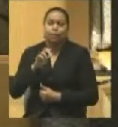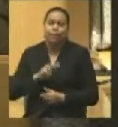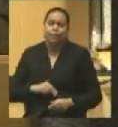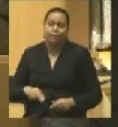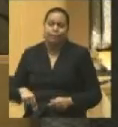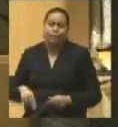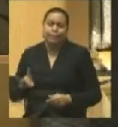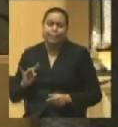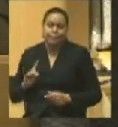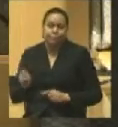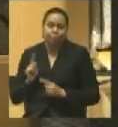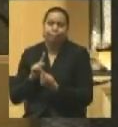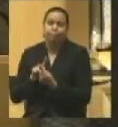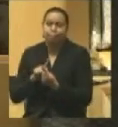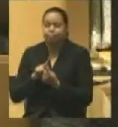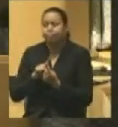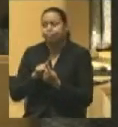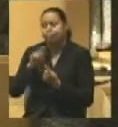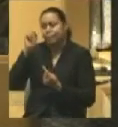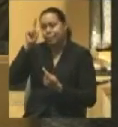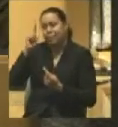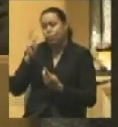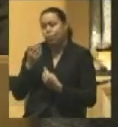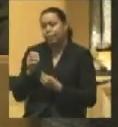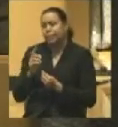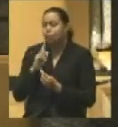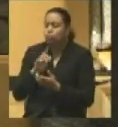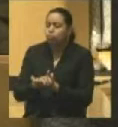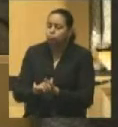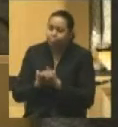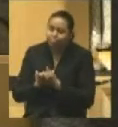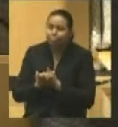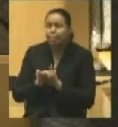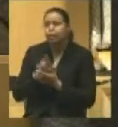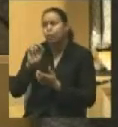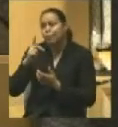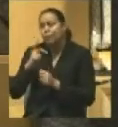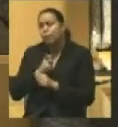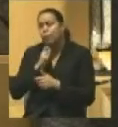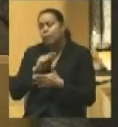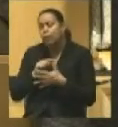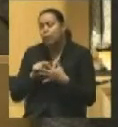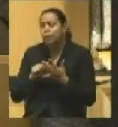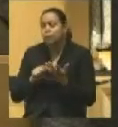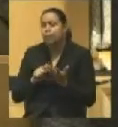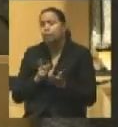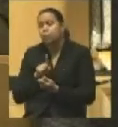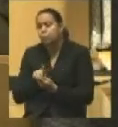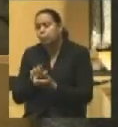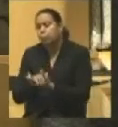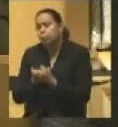Lincoln's office to congratulate him on the Republican victories. And Wells found